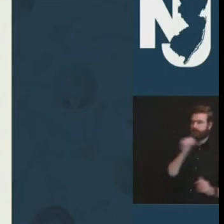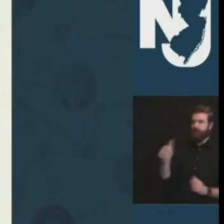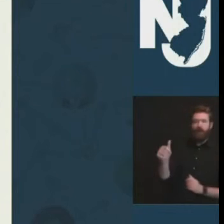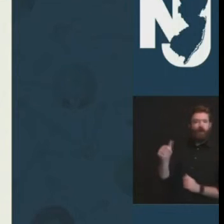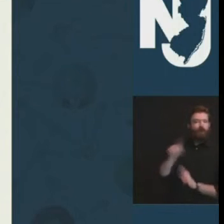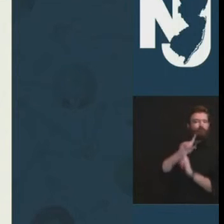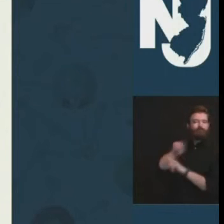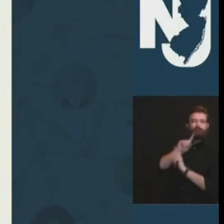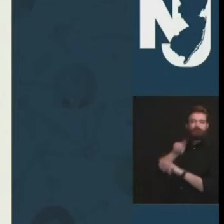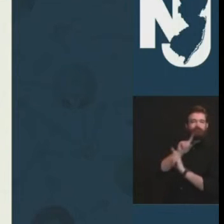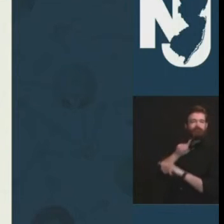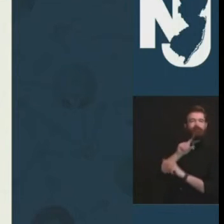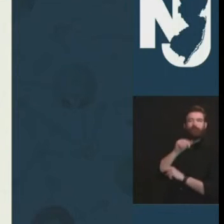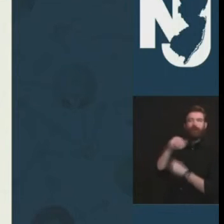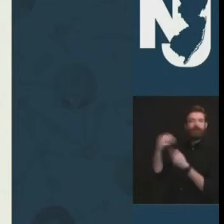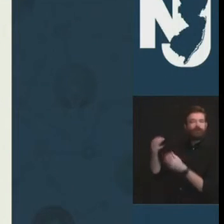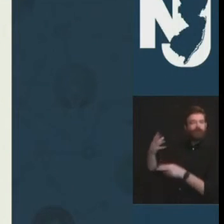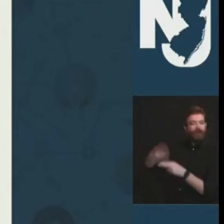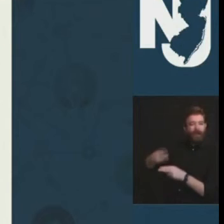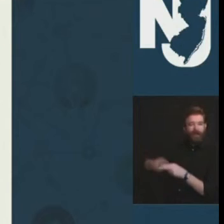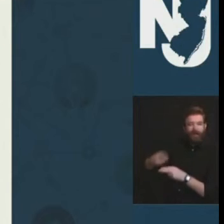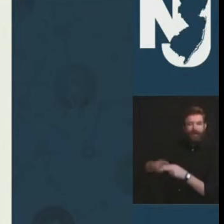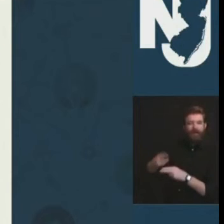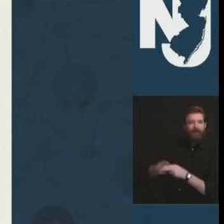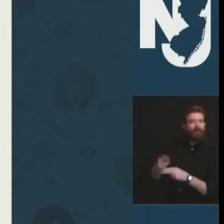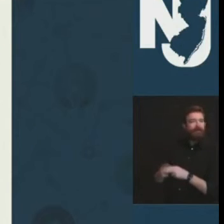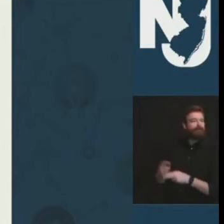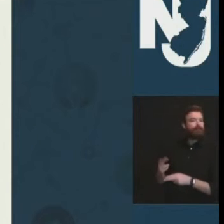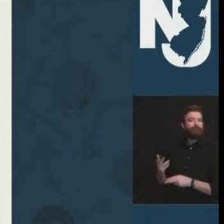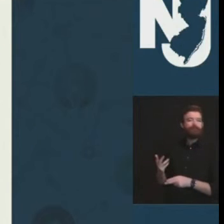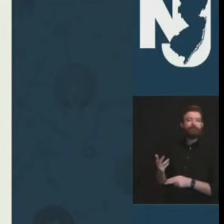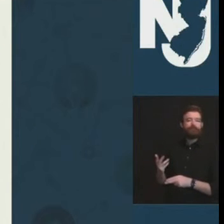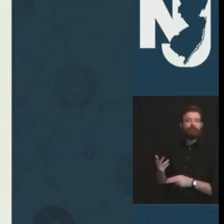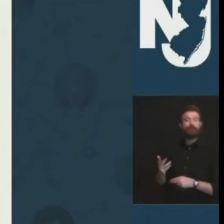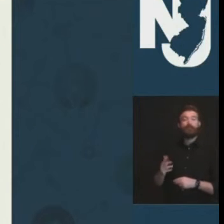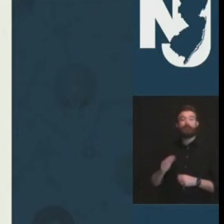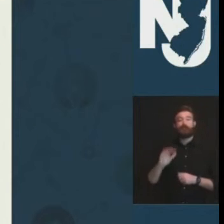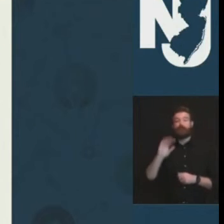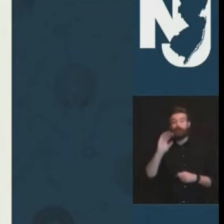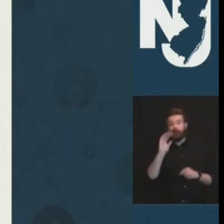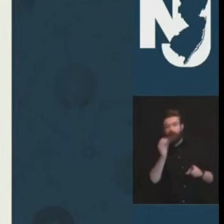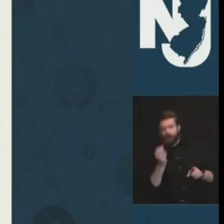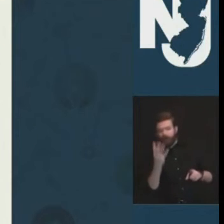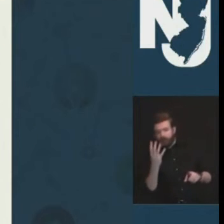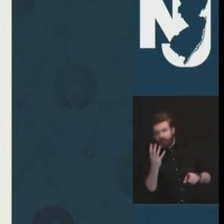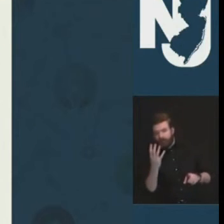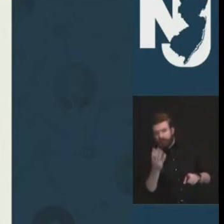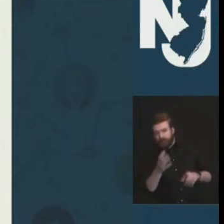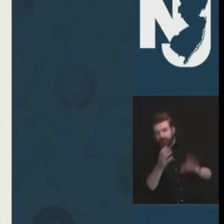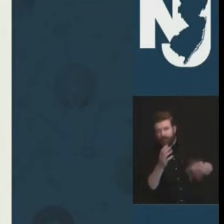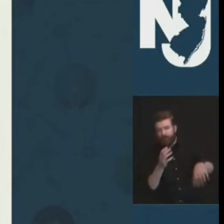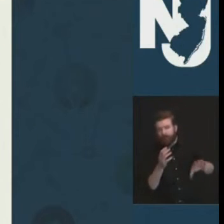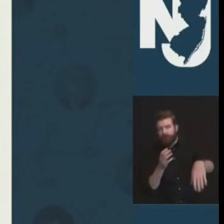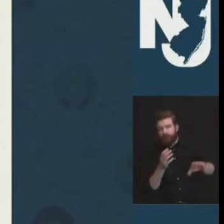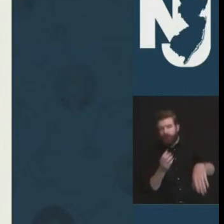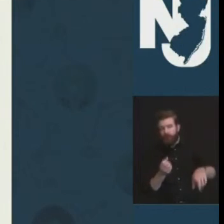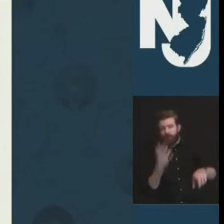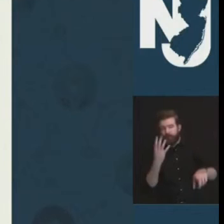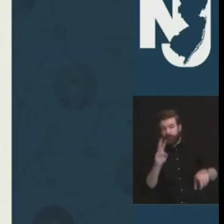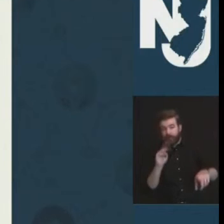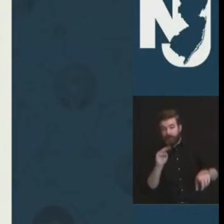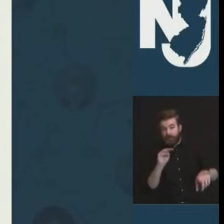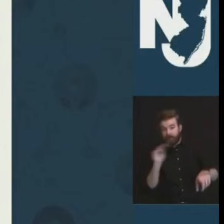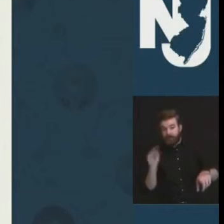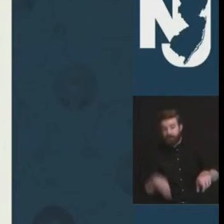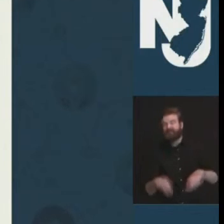to hover judy my numbers are at about 60 percent i urge you folks please take the call our contact tracers